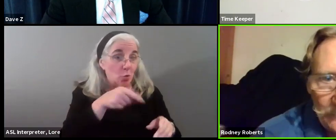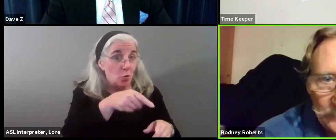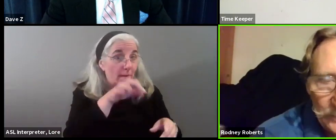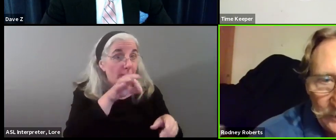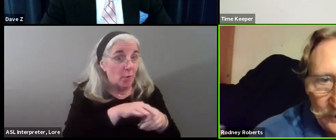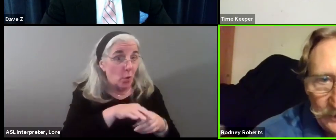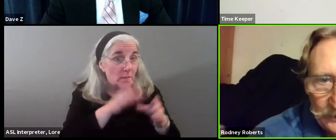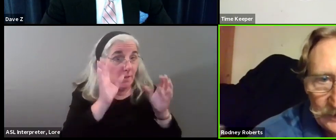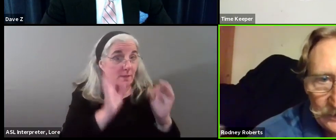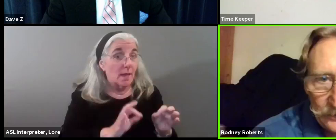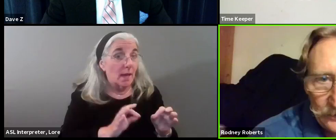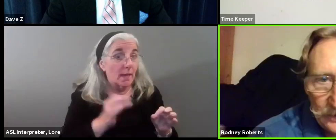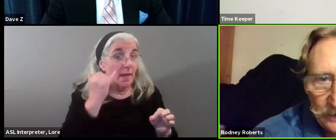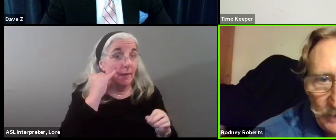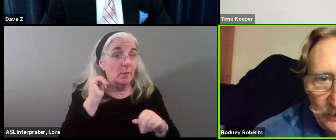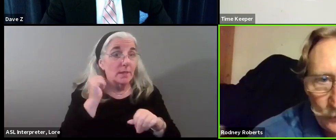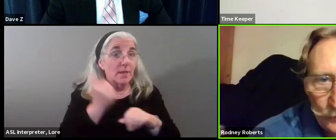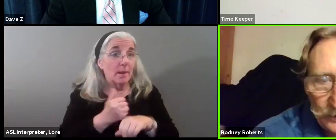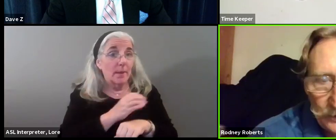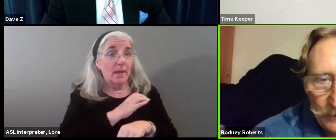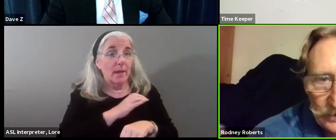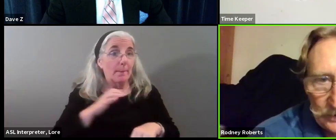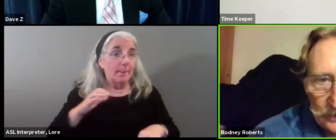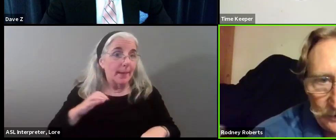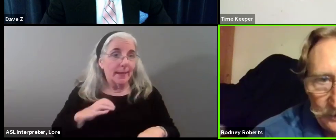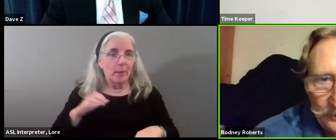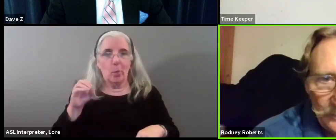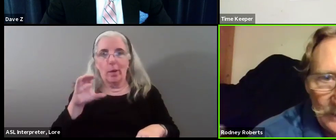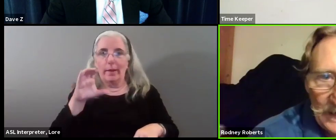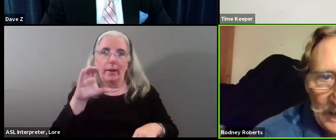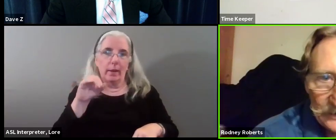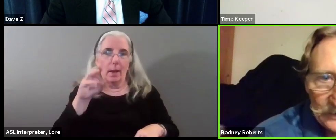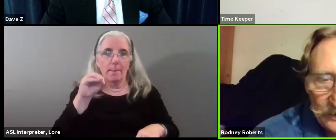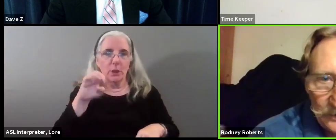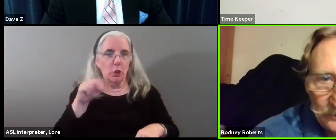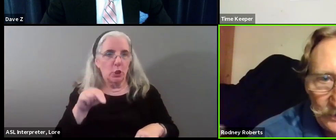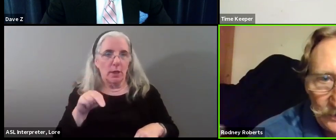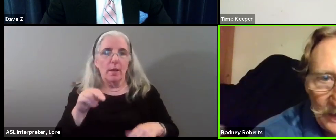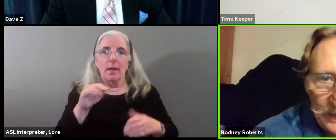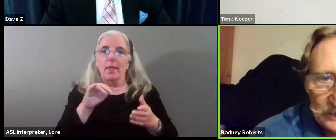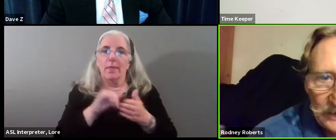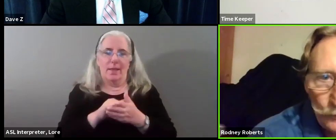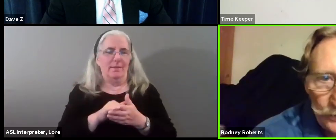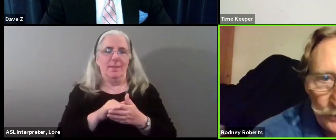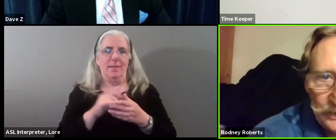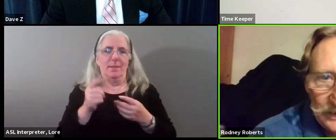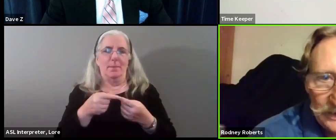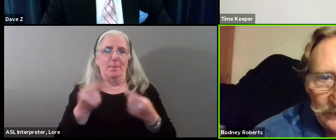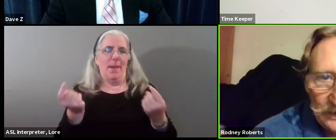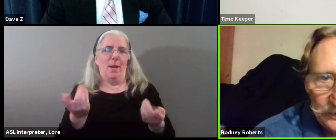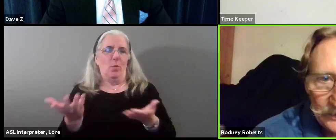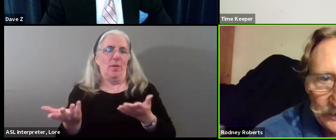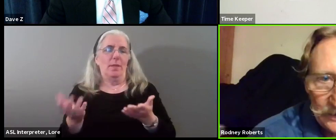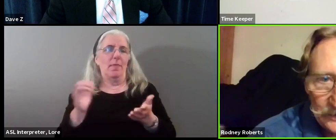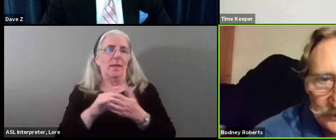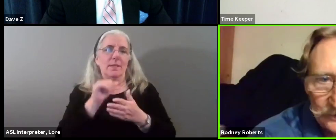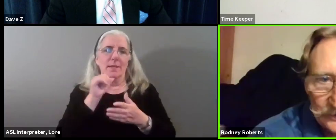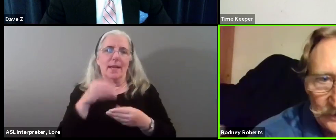people to vote to have essentially a committee or a commission. That's, you know, that's not really giving